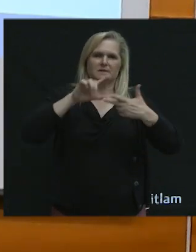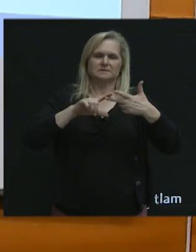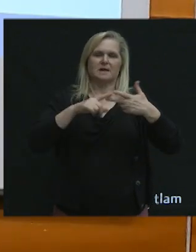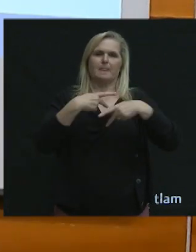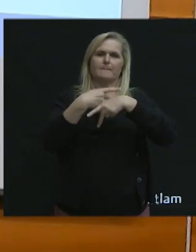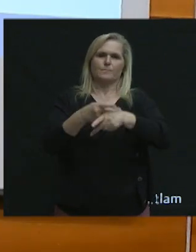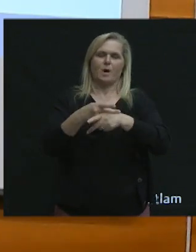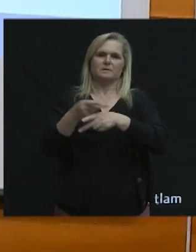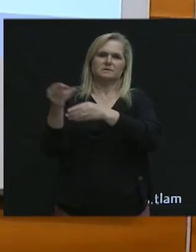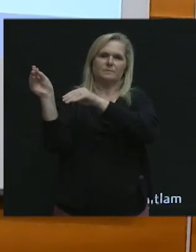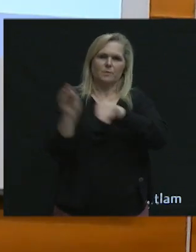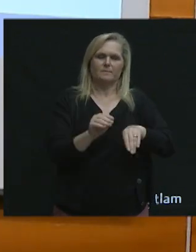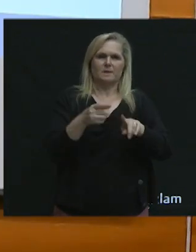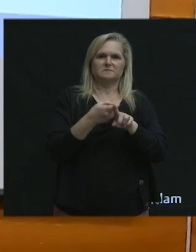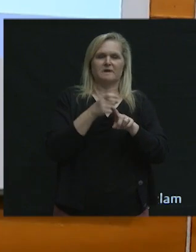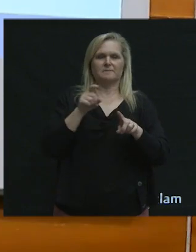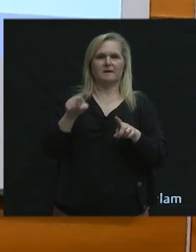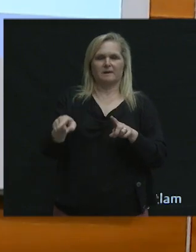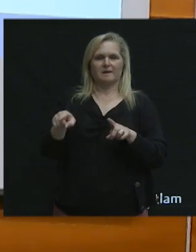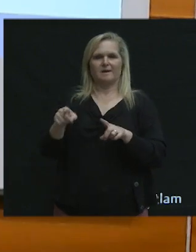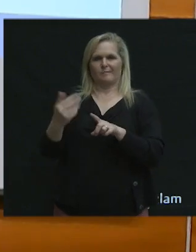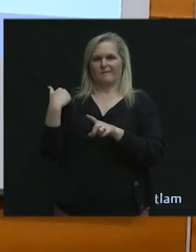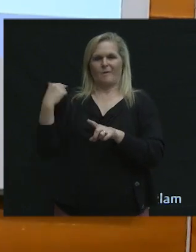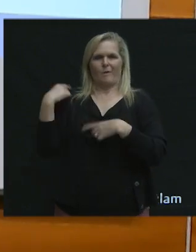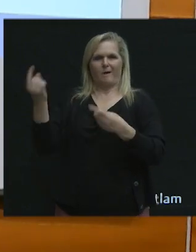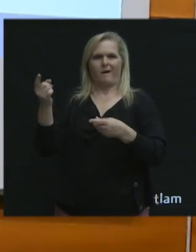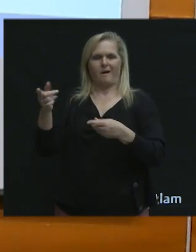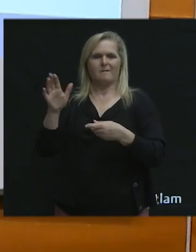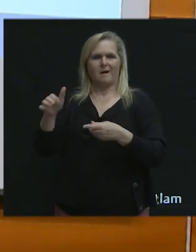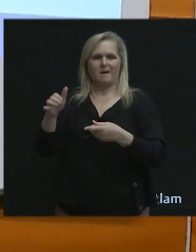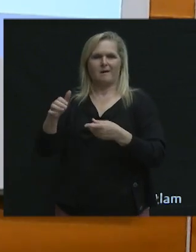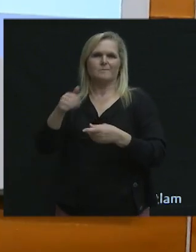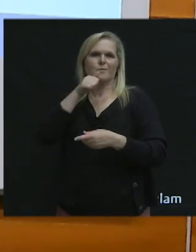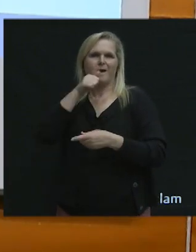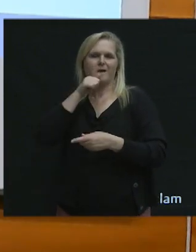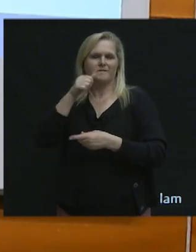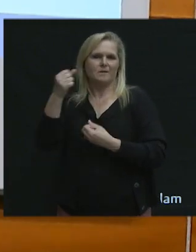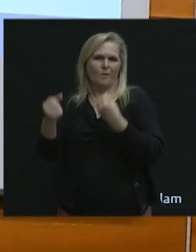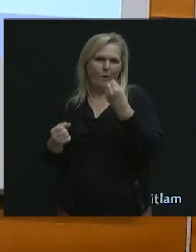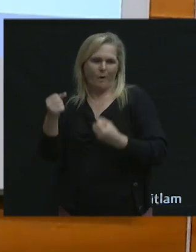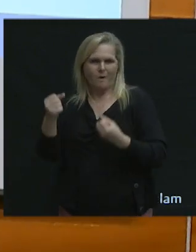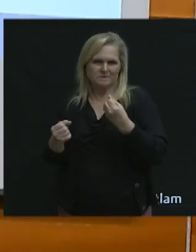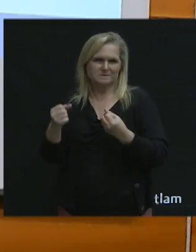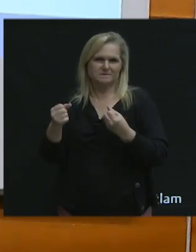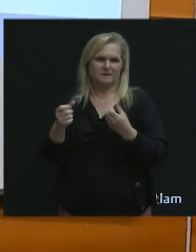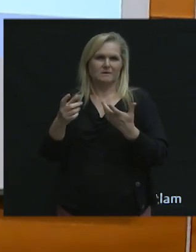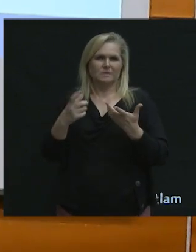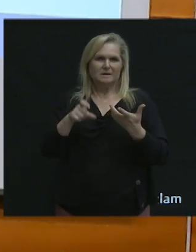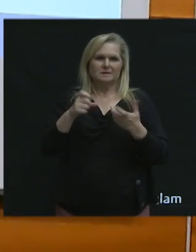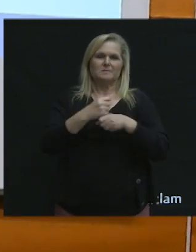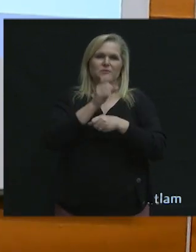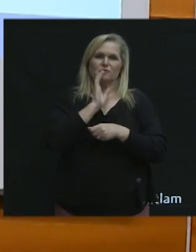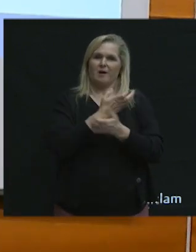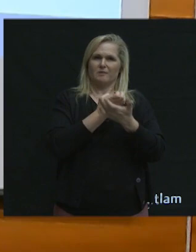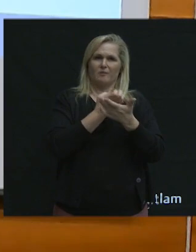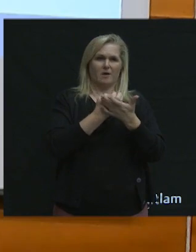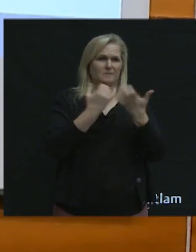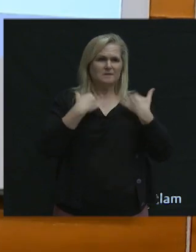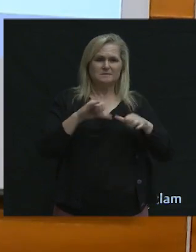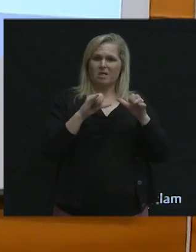distinctly from private motor vehicle use, because that is what we need to make sure to keep our economy going and keep things moving.